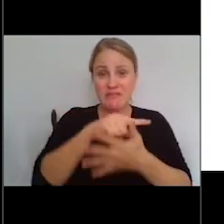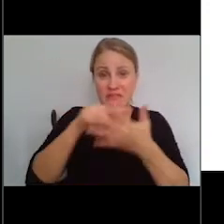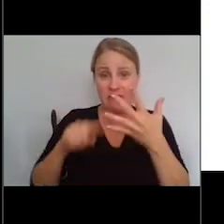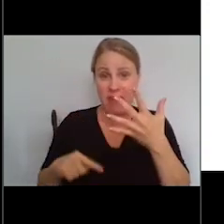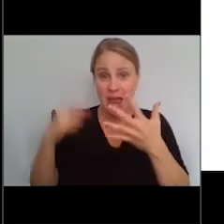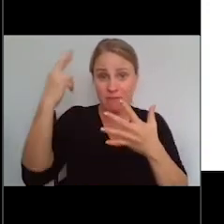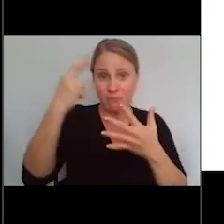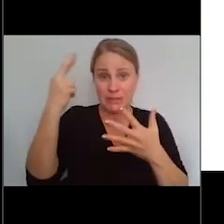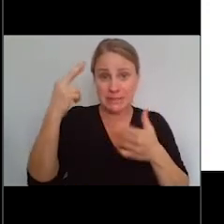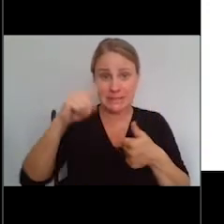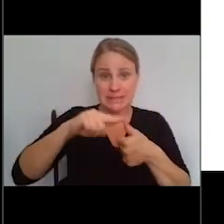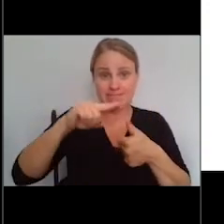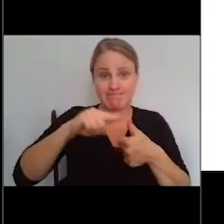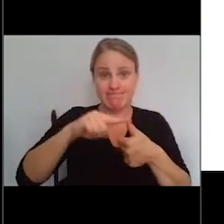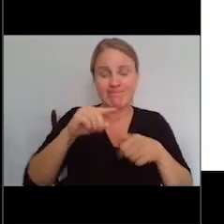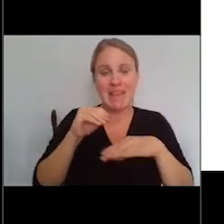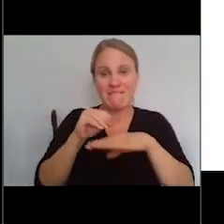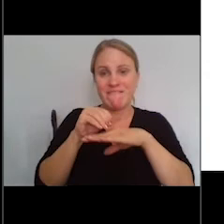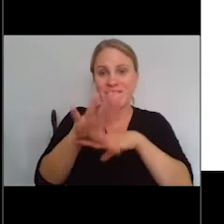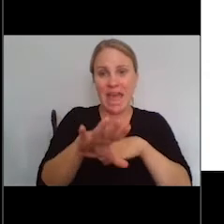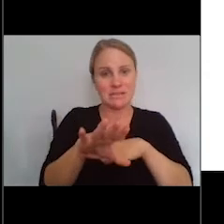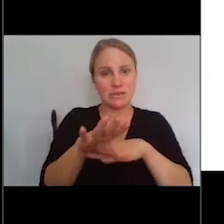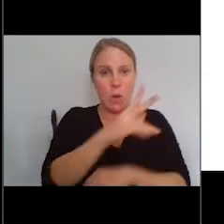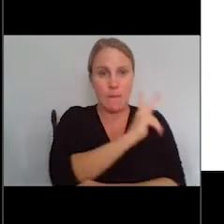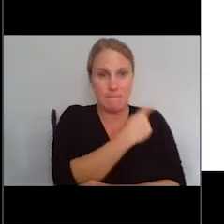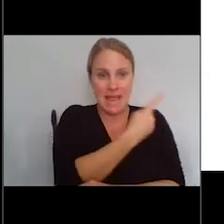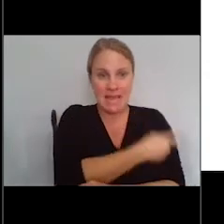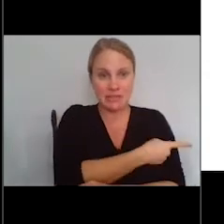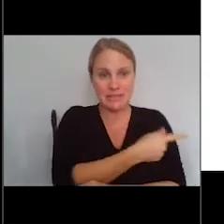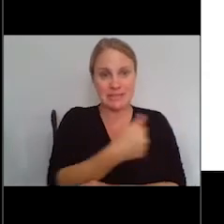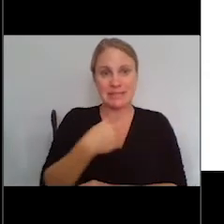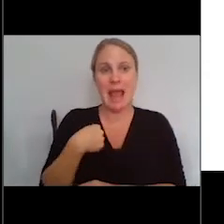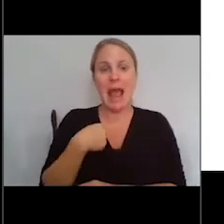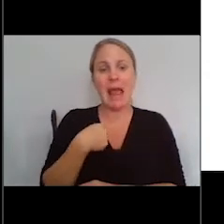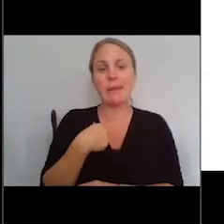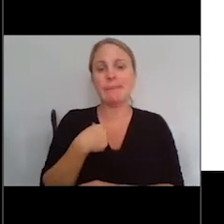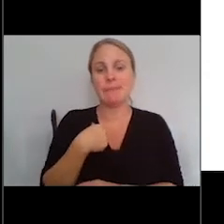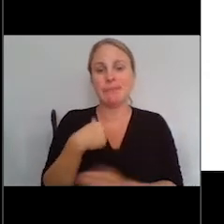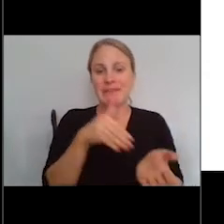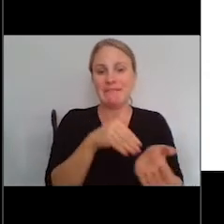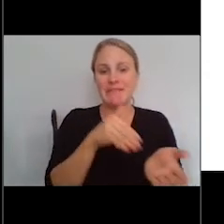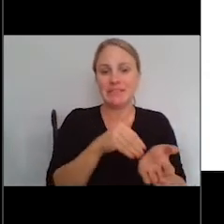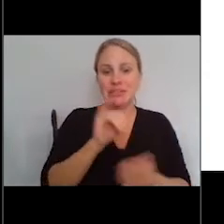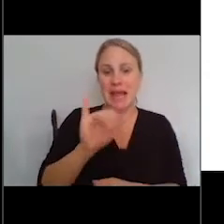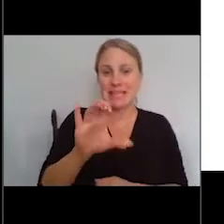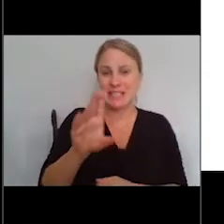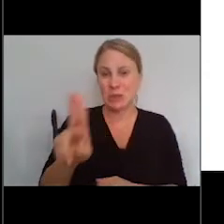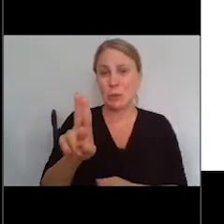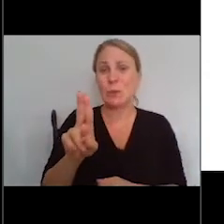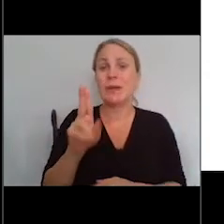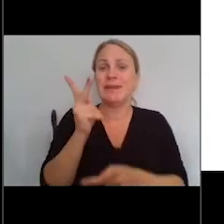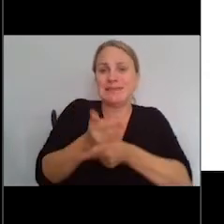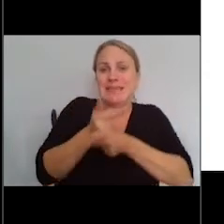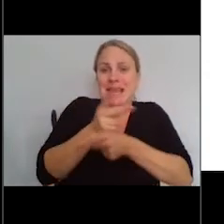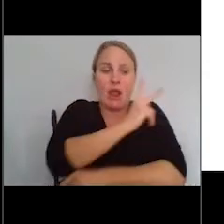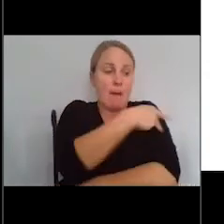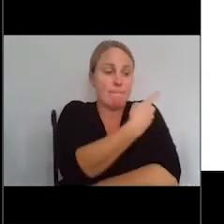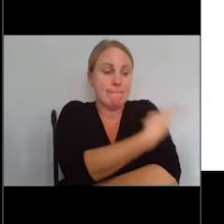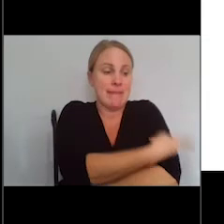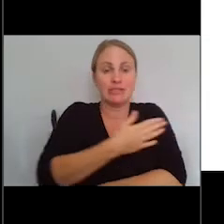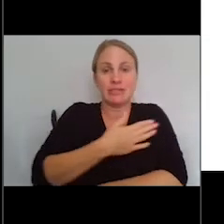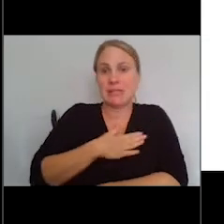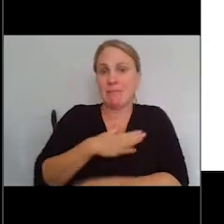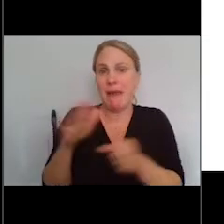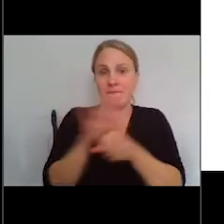one is the effect on patients. I'm a pediatric ICU physician. I've taken care of patients my entire life, and we should